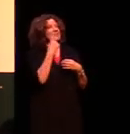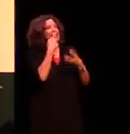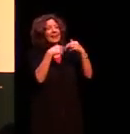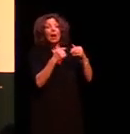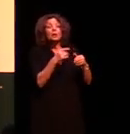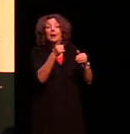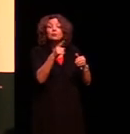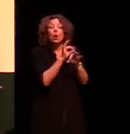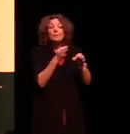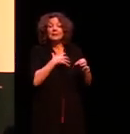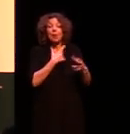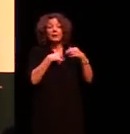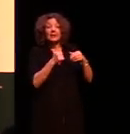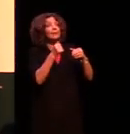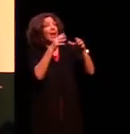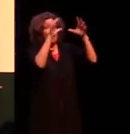drops out.